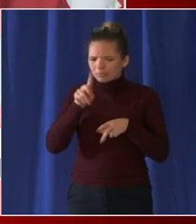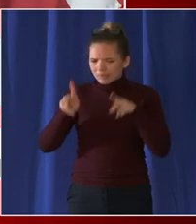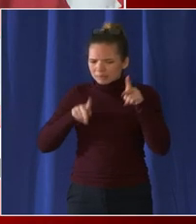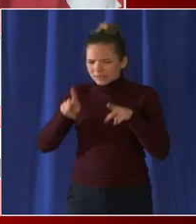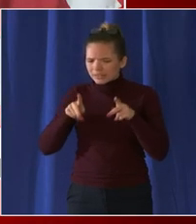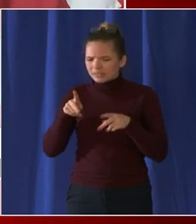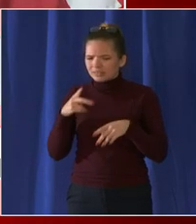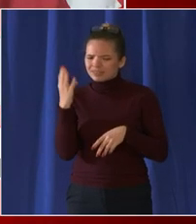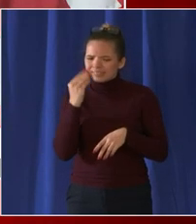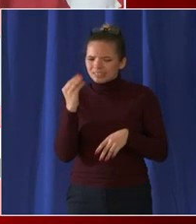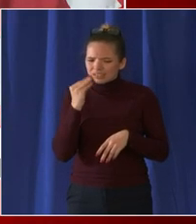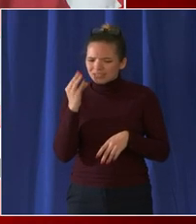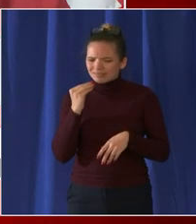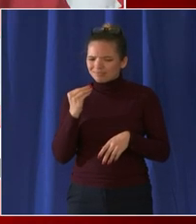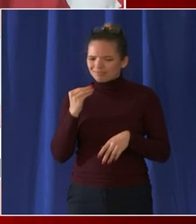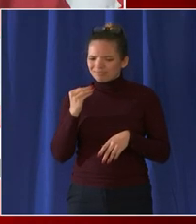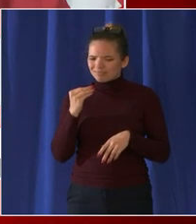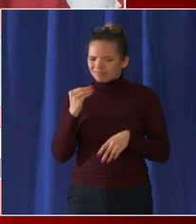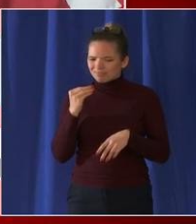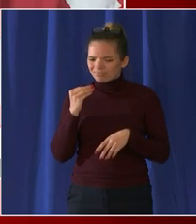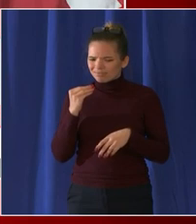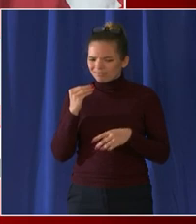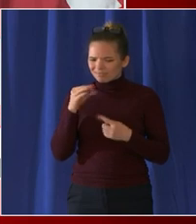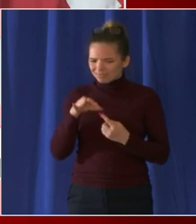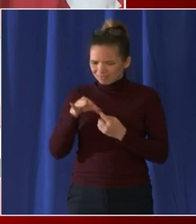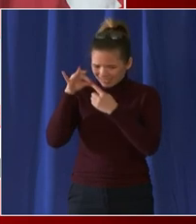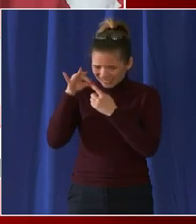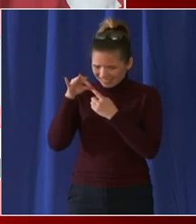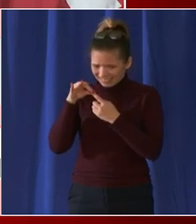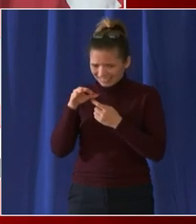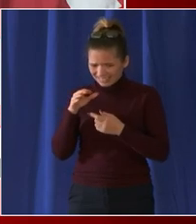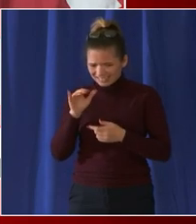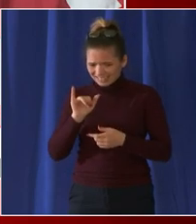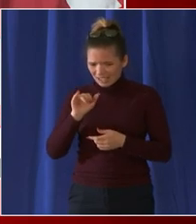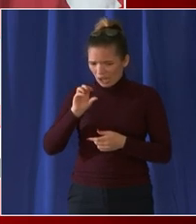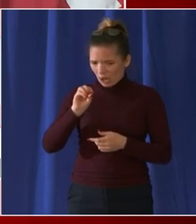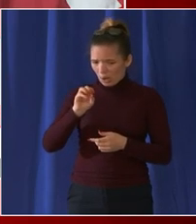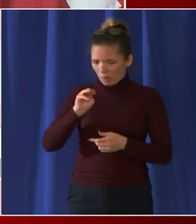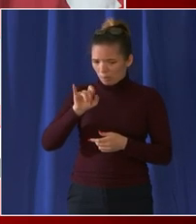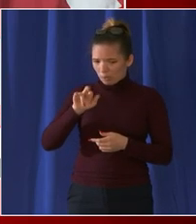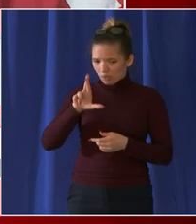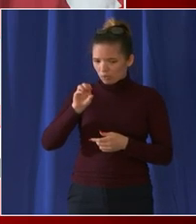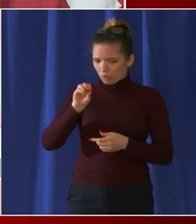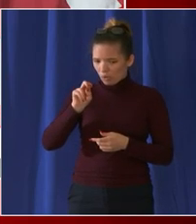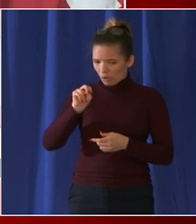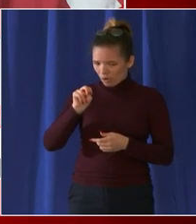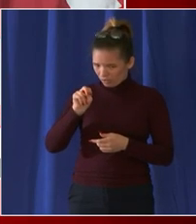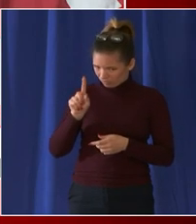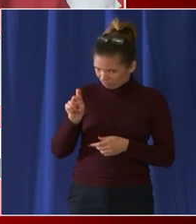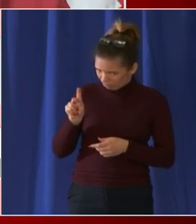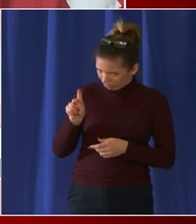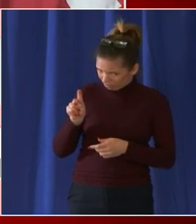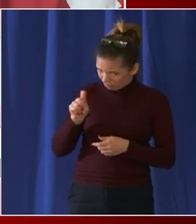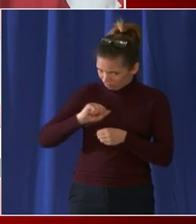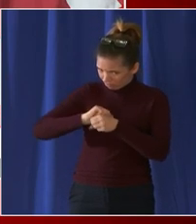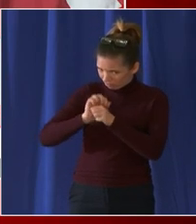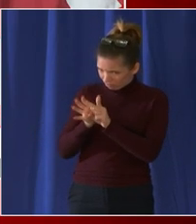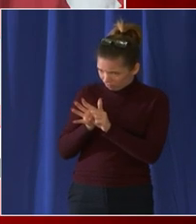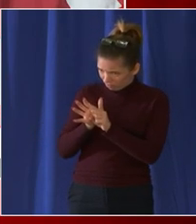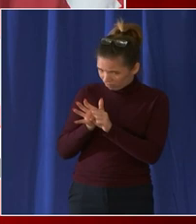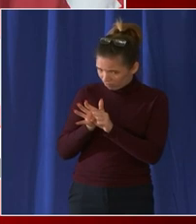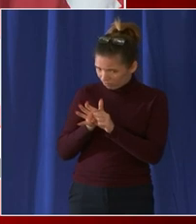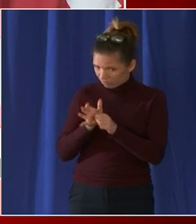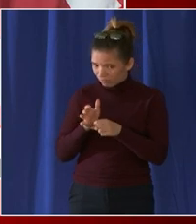Omicron variant when they are fully vaccinated is vastly better than when they're not